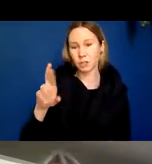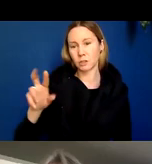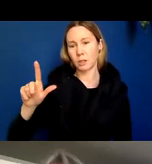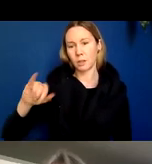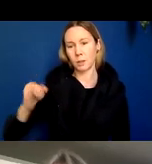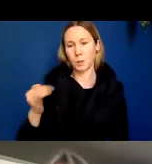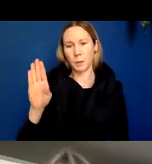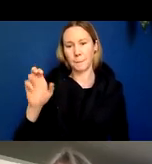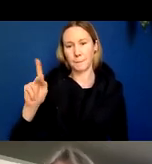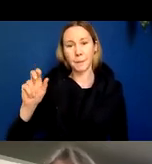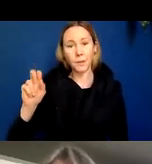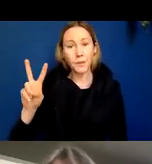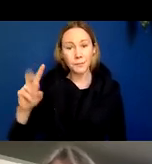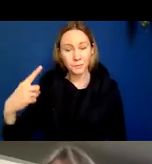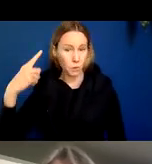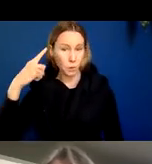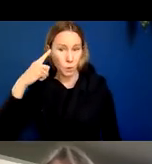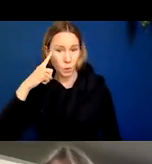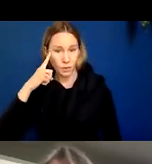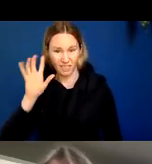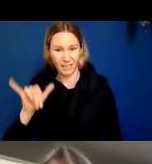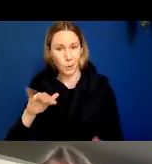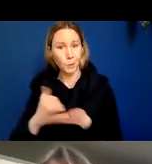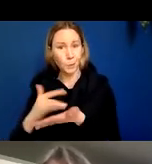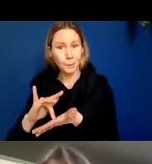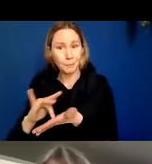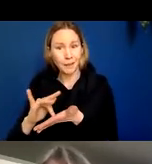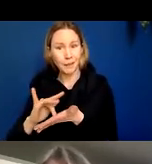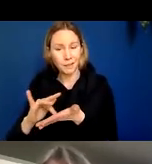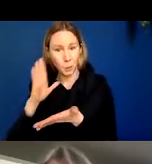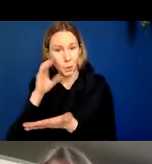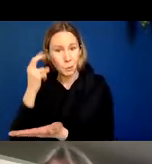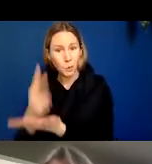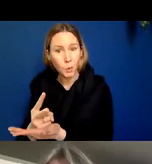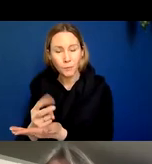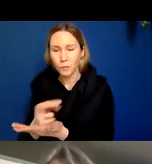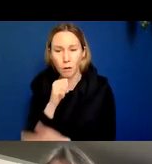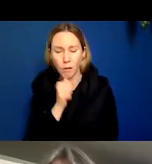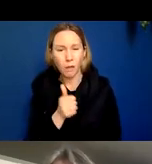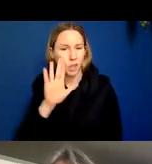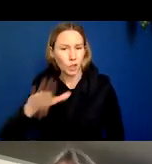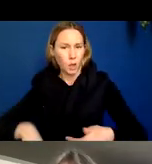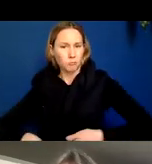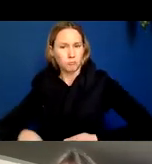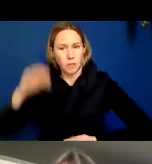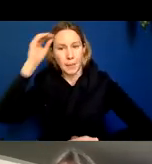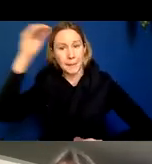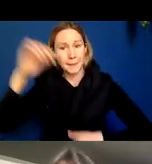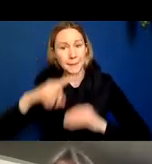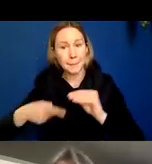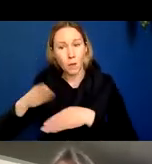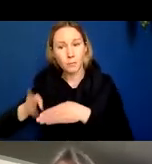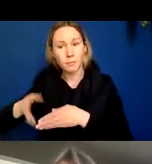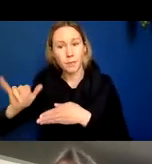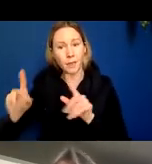do you think aducanumab is going to be approved or not or what is your opinion about the outcome of that